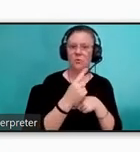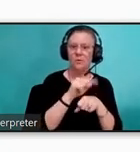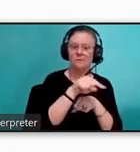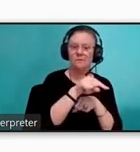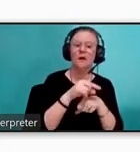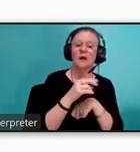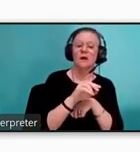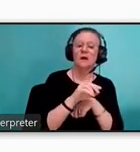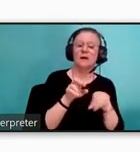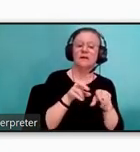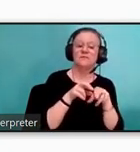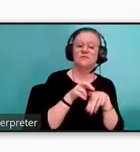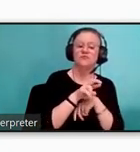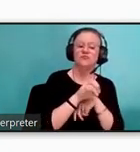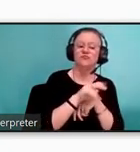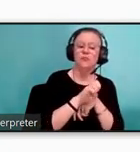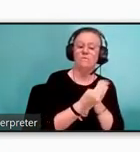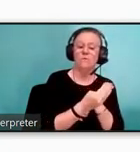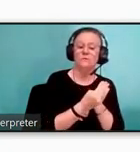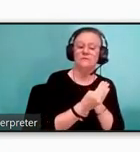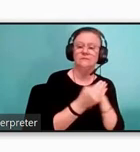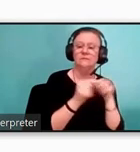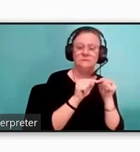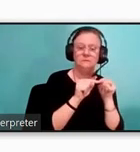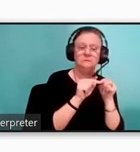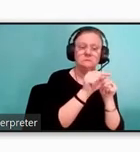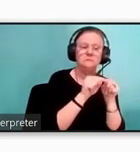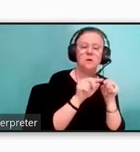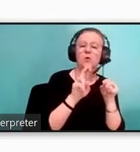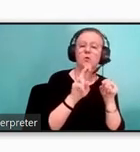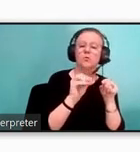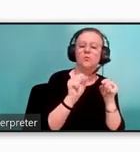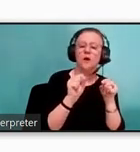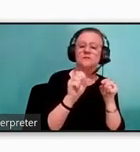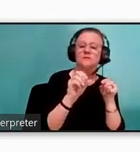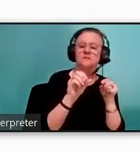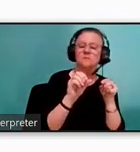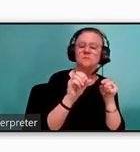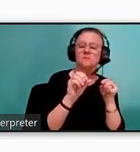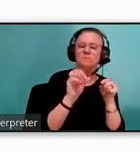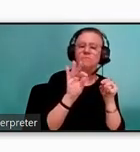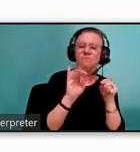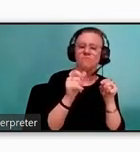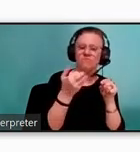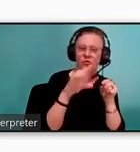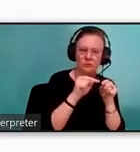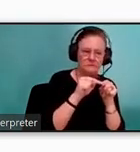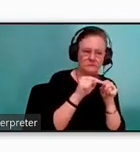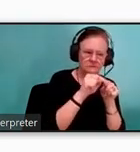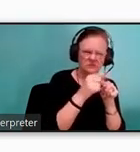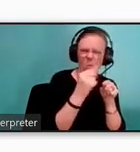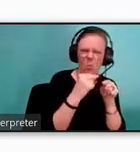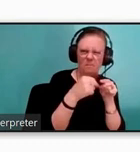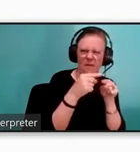Route 14, which travels less than 1 mile in North Rossford. An additional benefit of the extension is that the new 10L